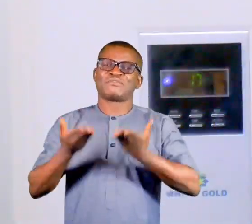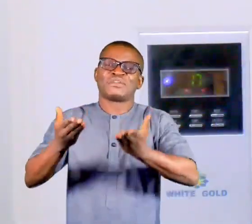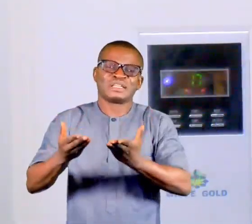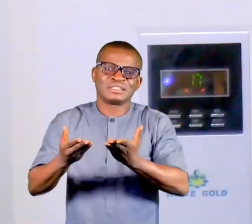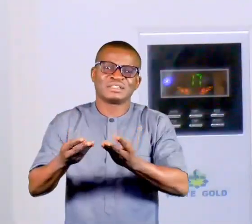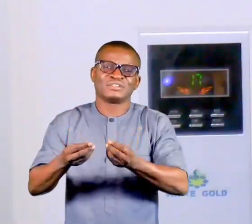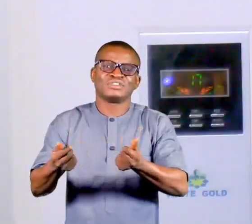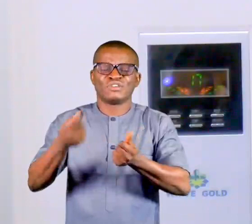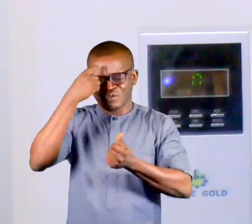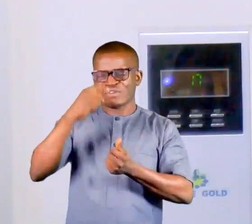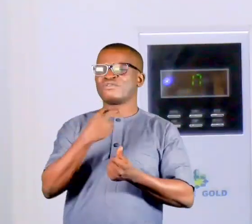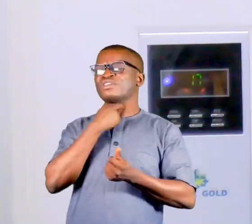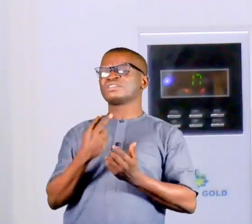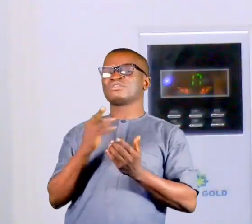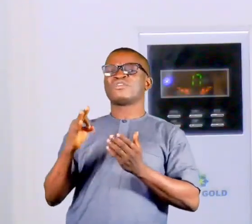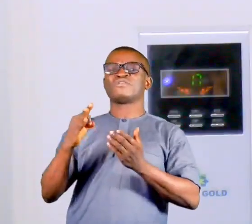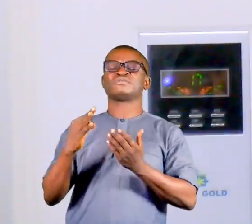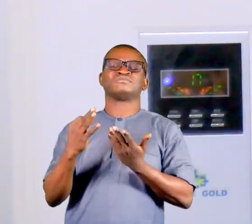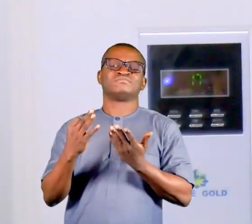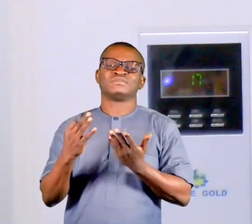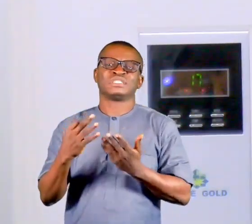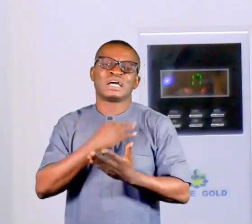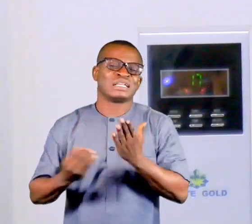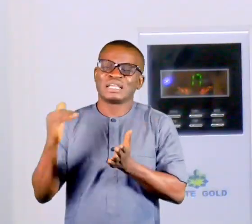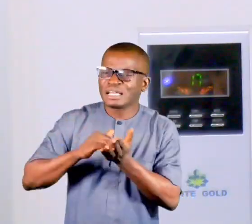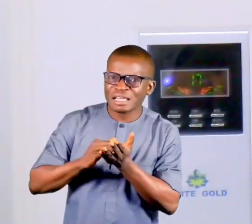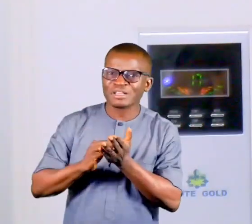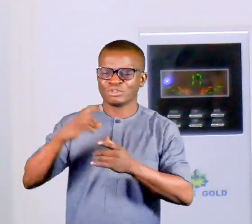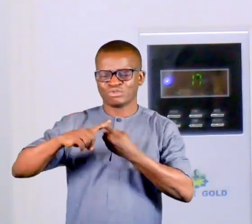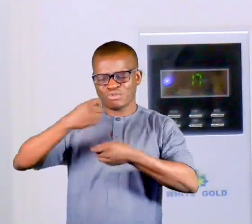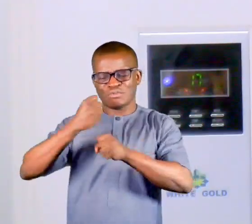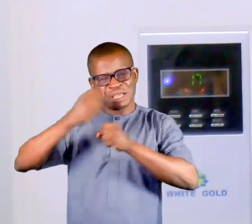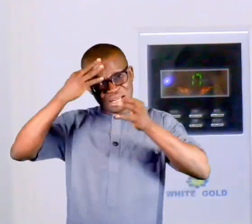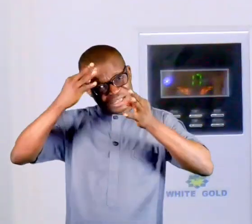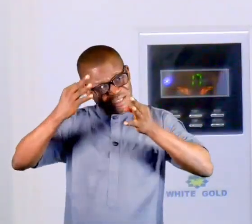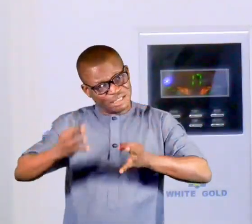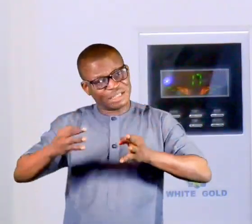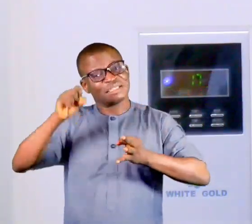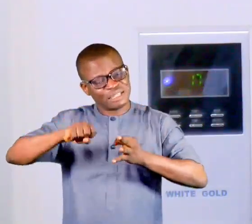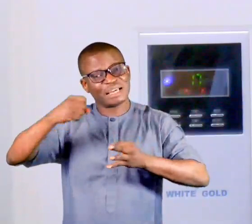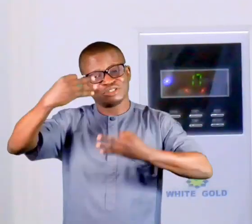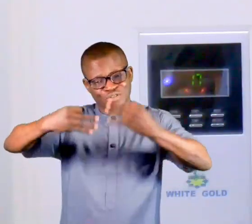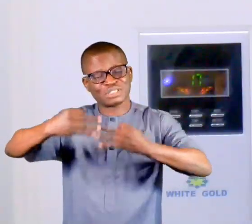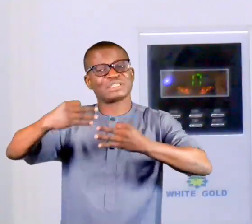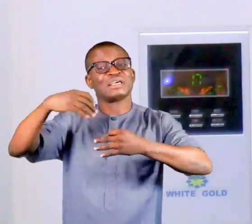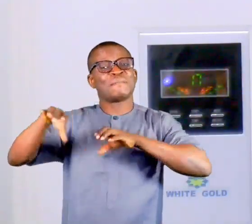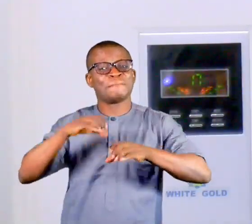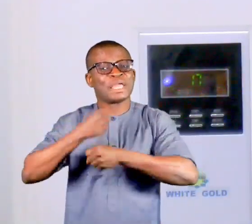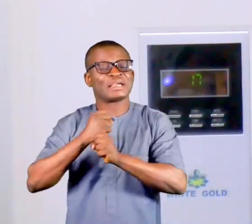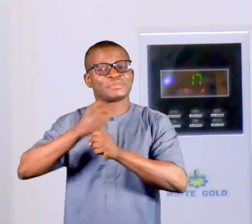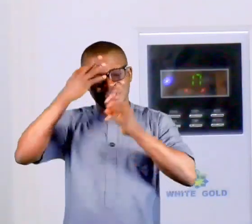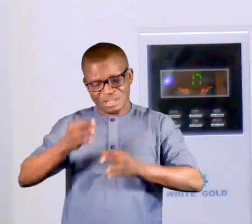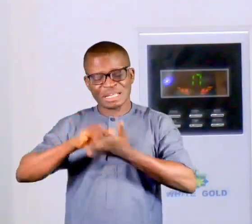remedies for the benefits of victims, that's number two. And then they also make decisions, number three, judges do make decisions